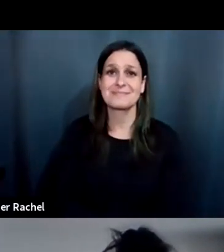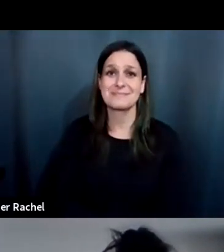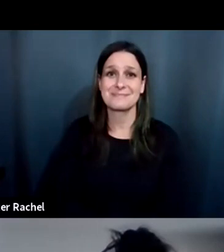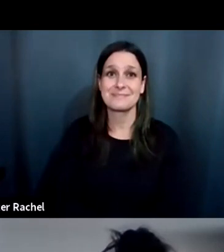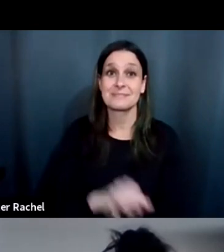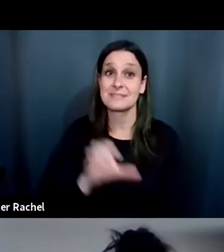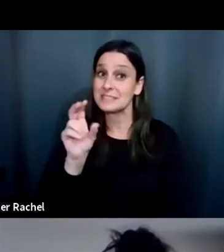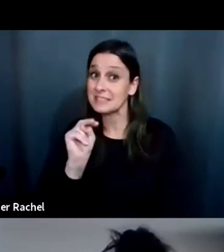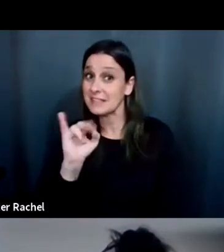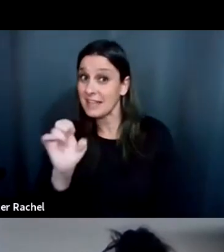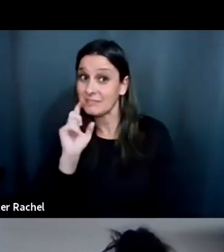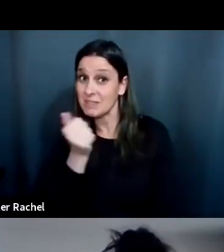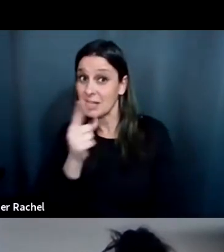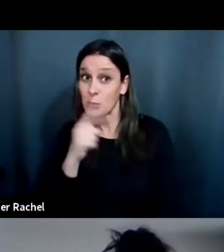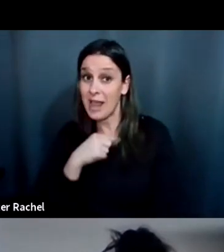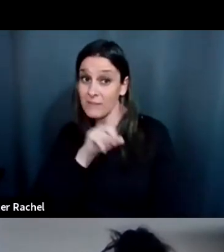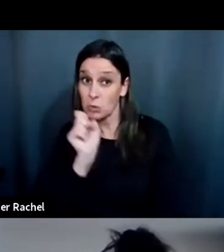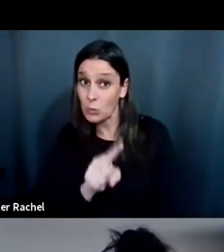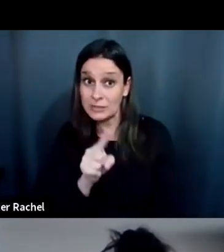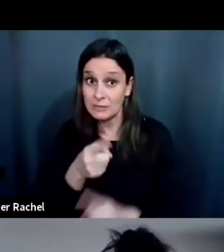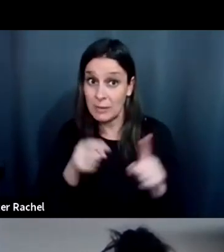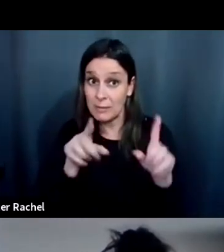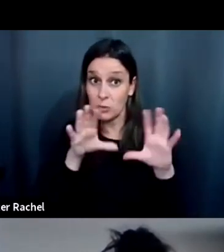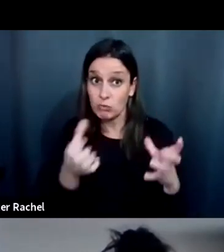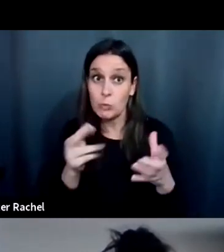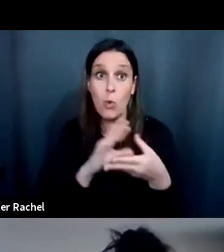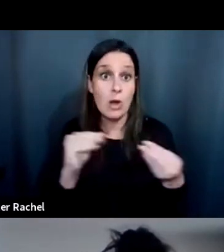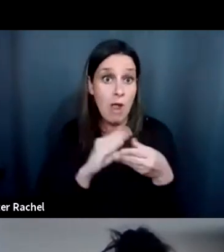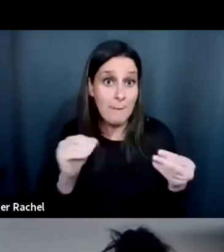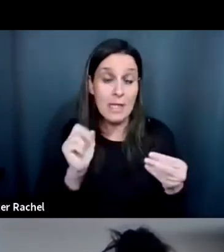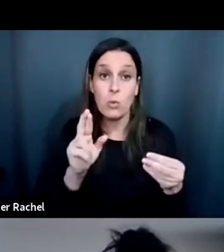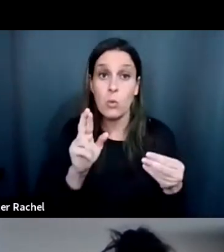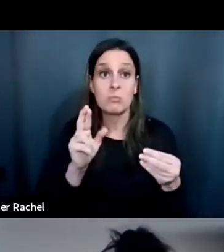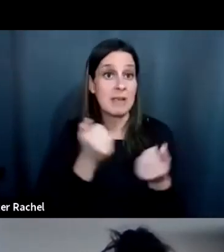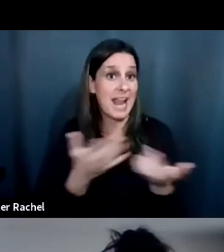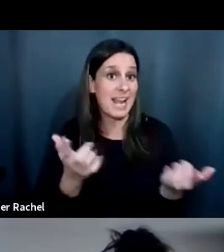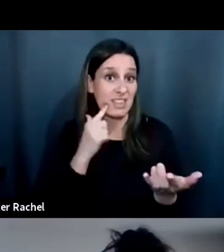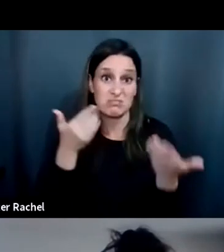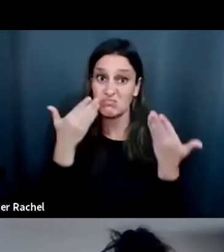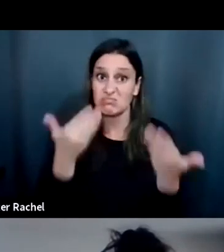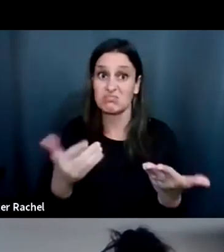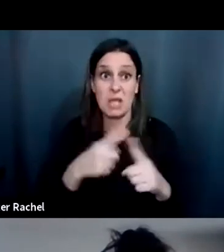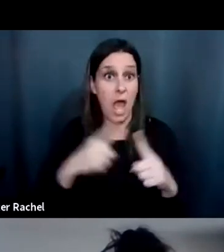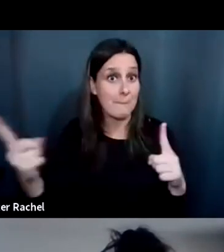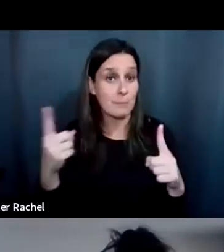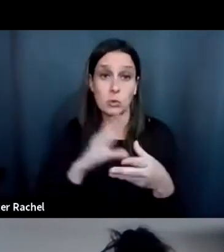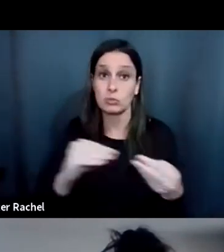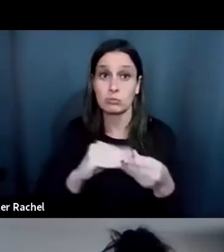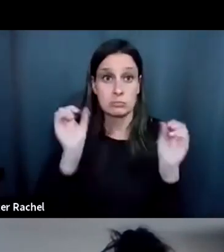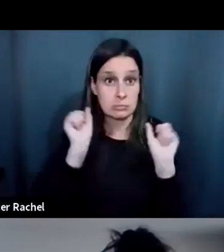Does anyone have a question in the group or a comment? Feel free to unmute yourself